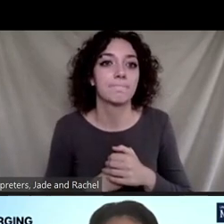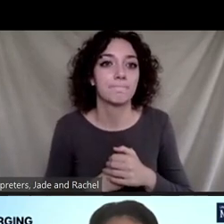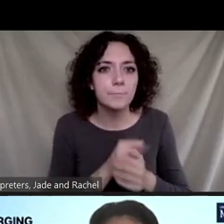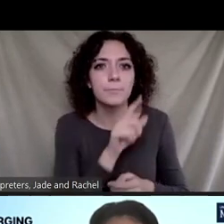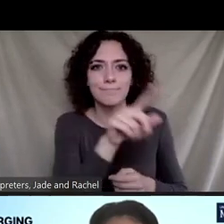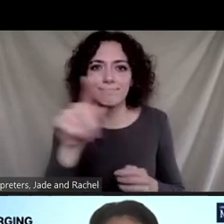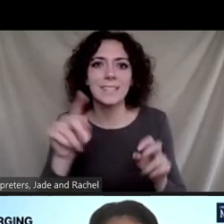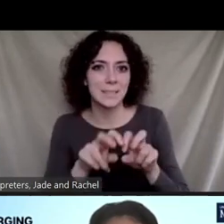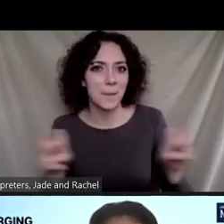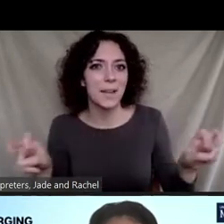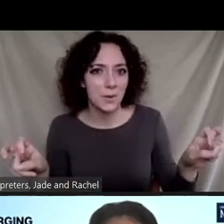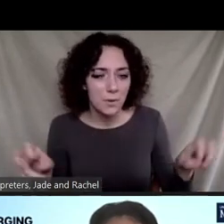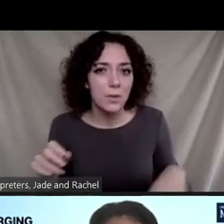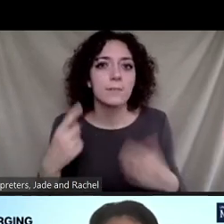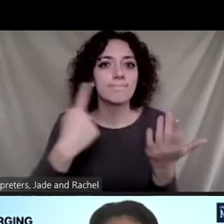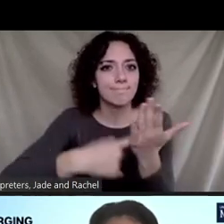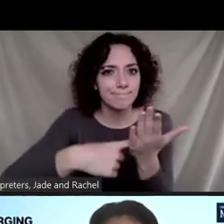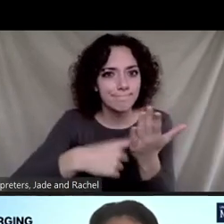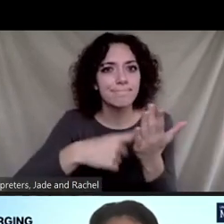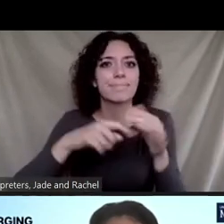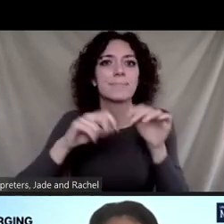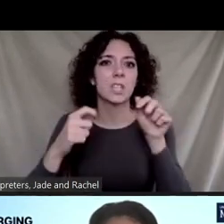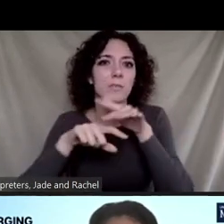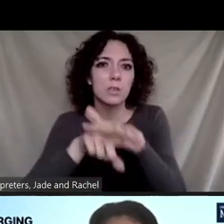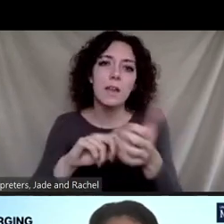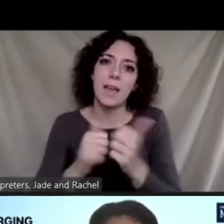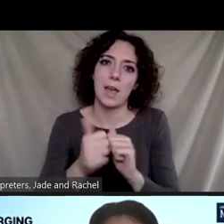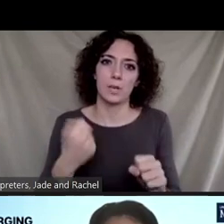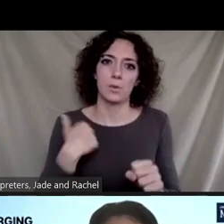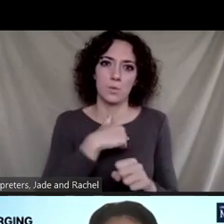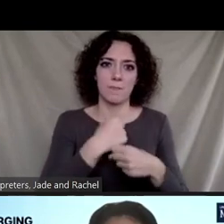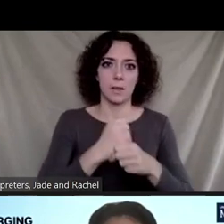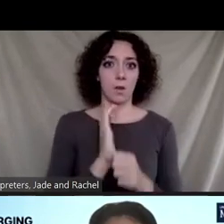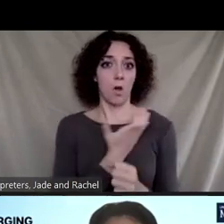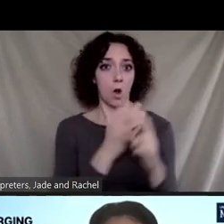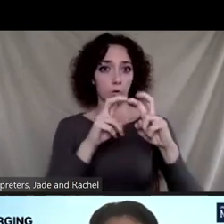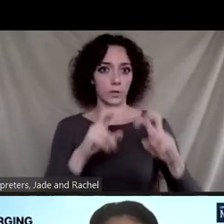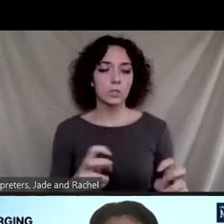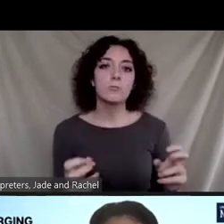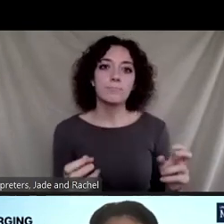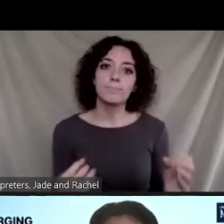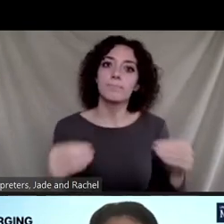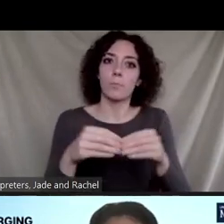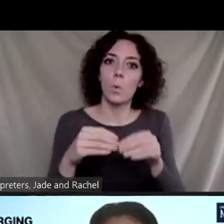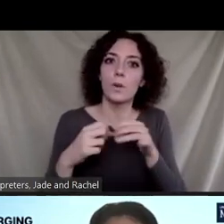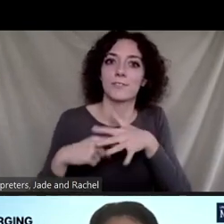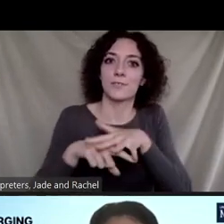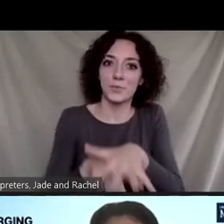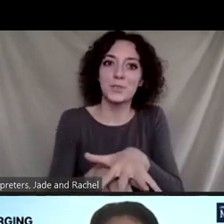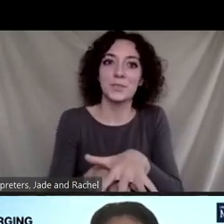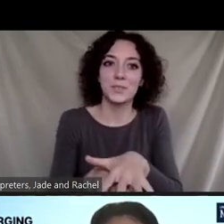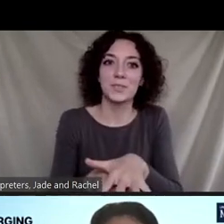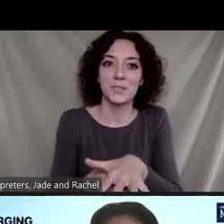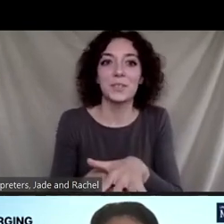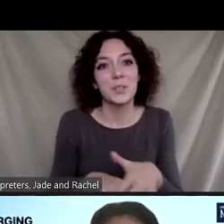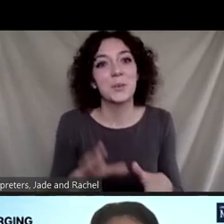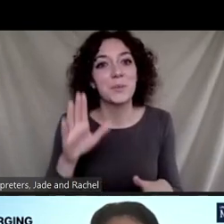in general, in convergence, how can we make our research more convergent? So at the risk of having awkward Zoom silence,